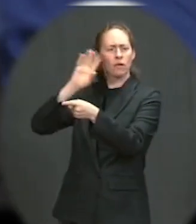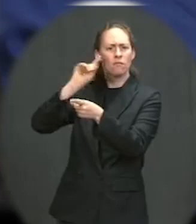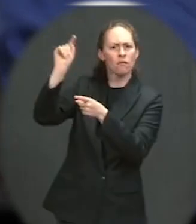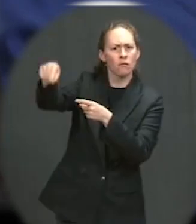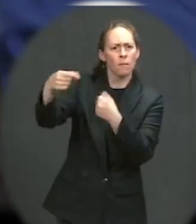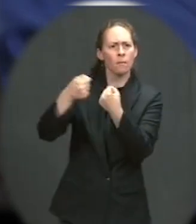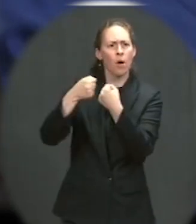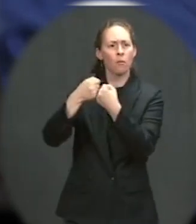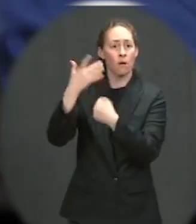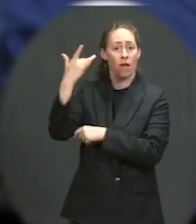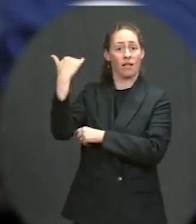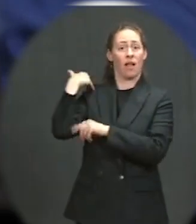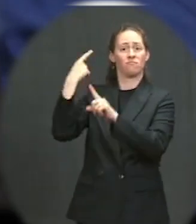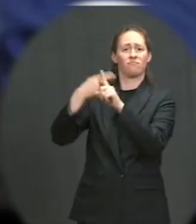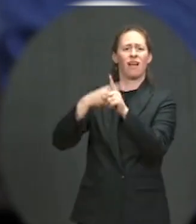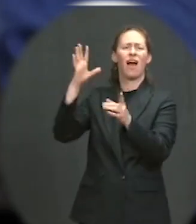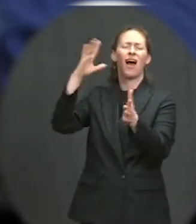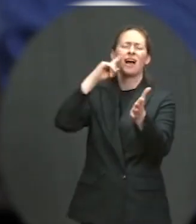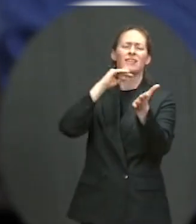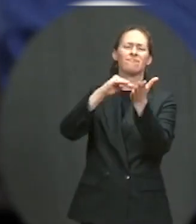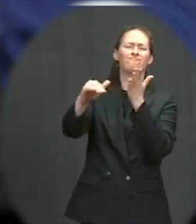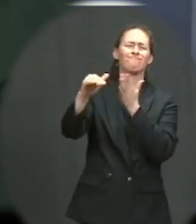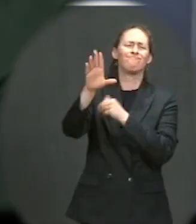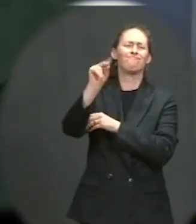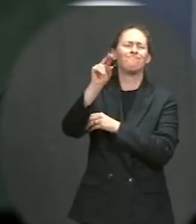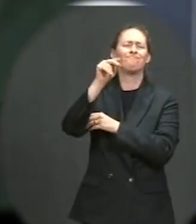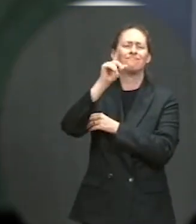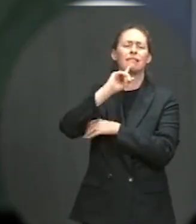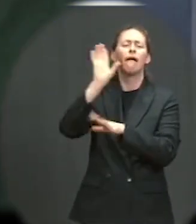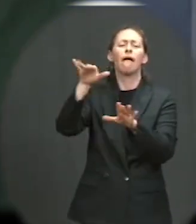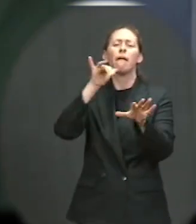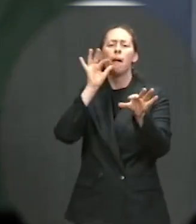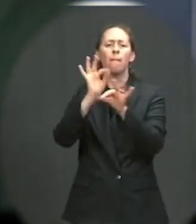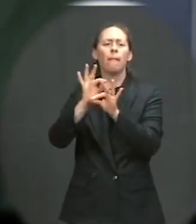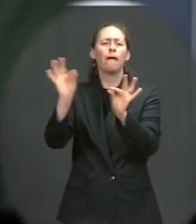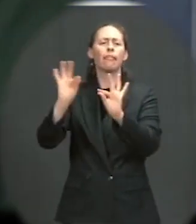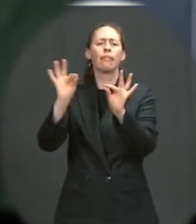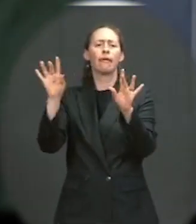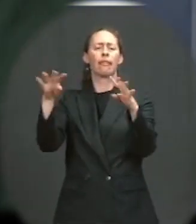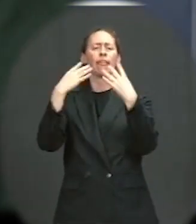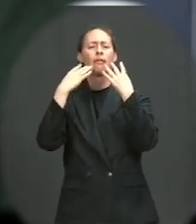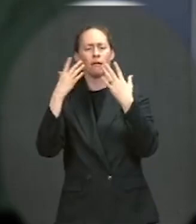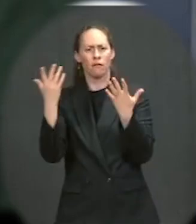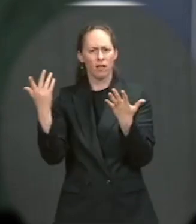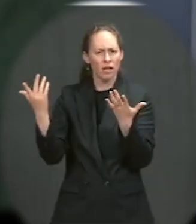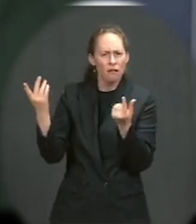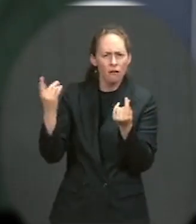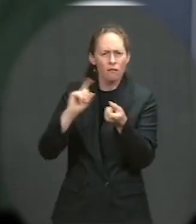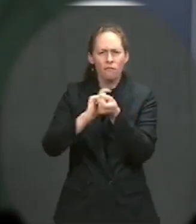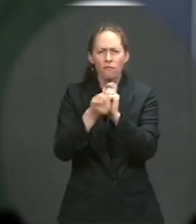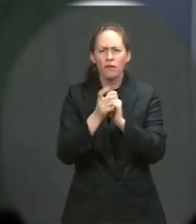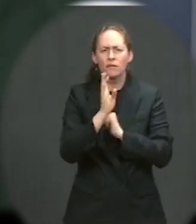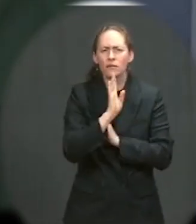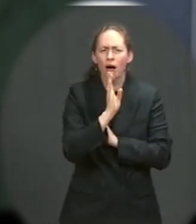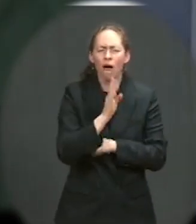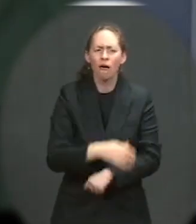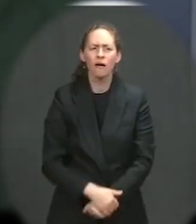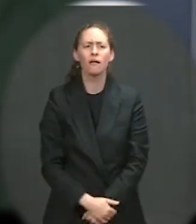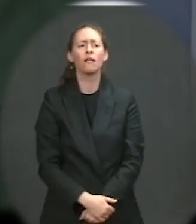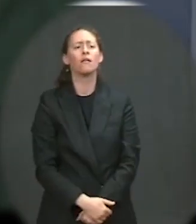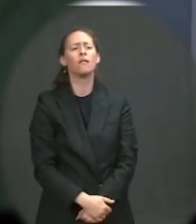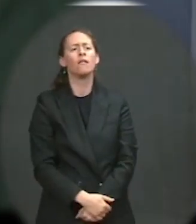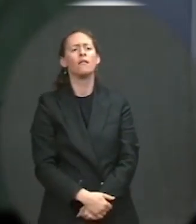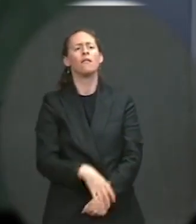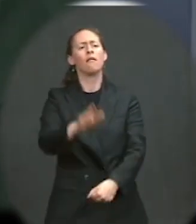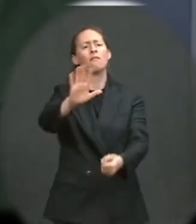trip like that, saying it would be a grand gesture? She also said in an interview with NBC that she would be open to going to the